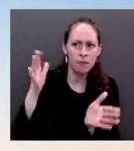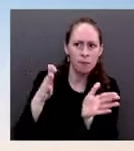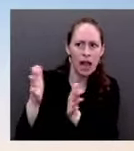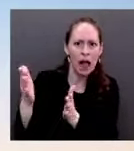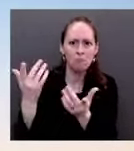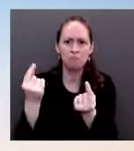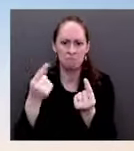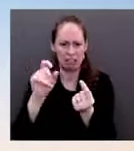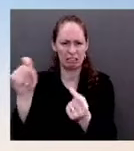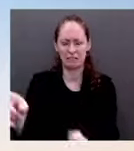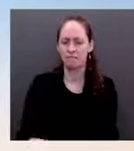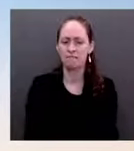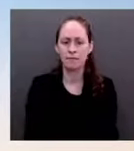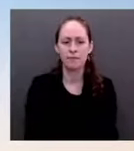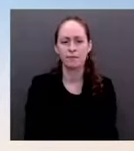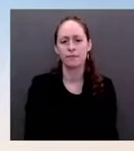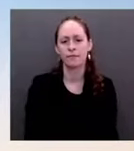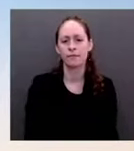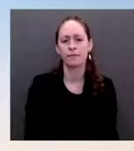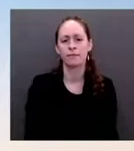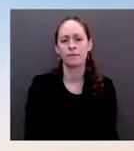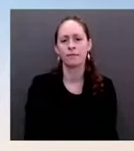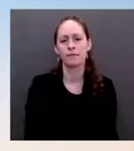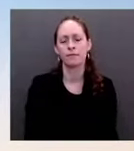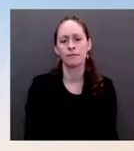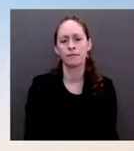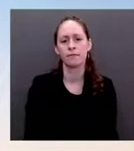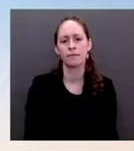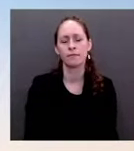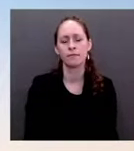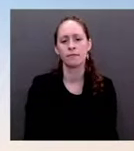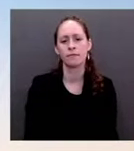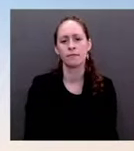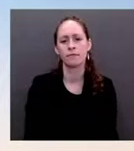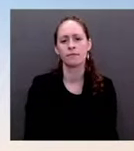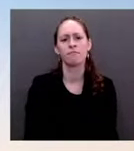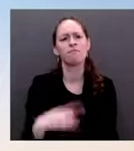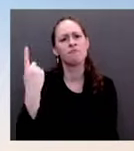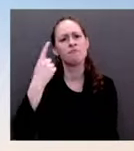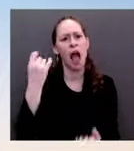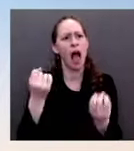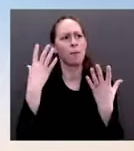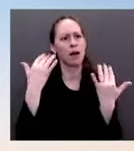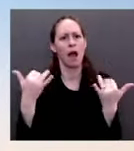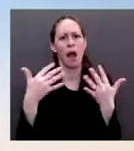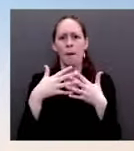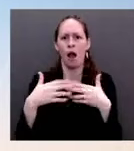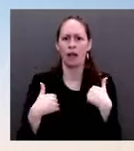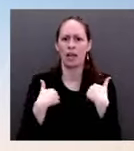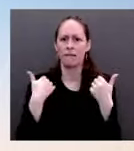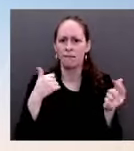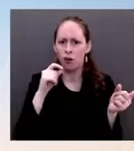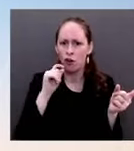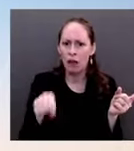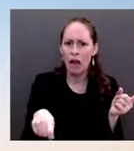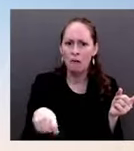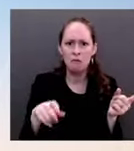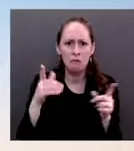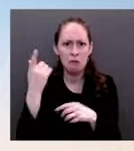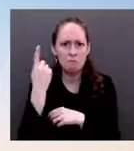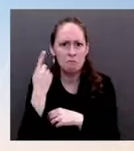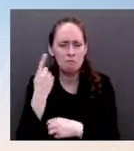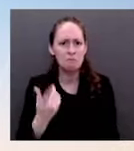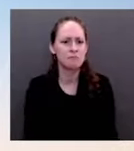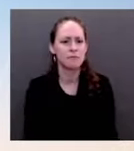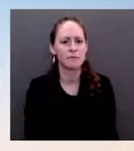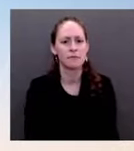Afghanistan, that was sort of an open question. Is the dynamic different this time? Ms. It's an open question around the world. We don't put a chip in Americans when they go to